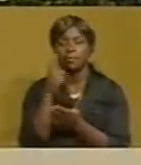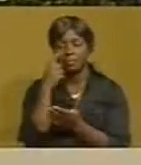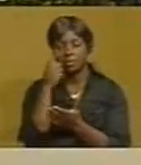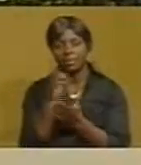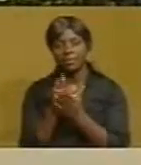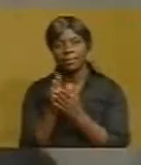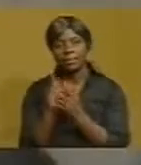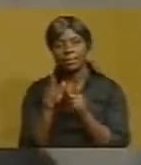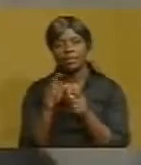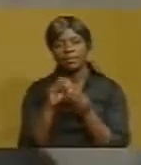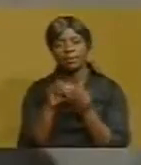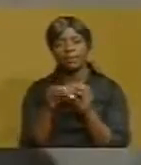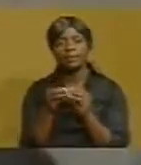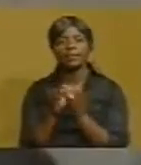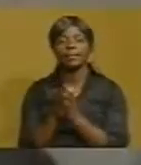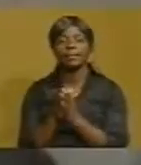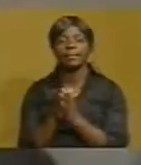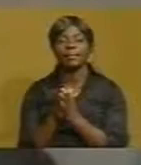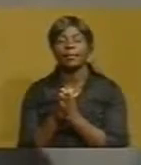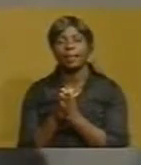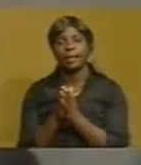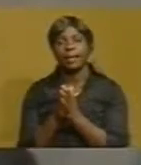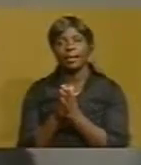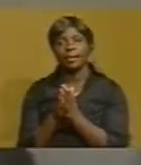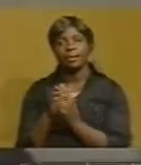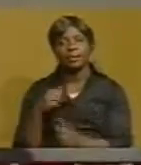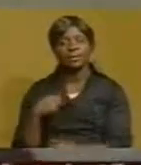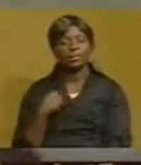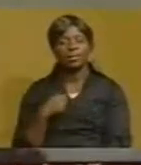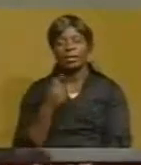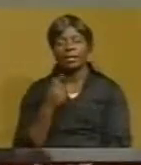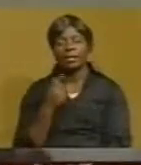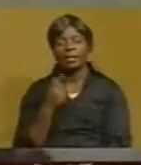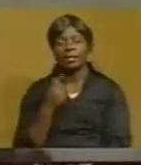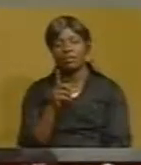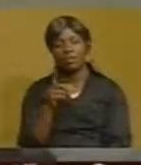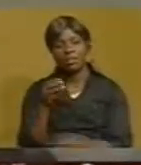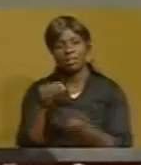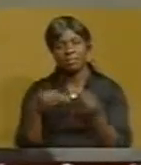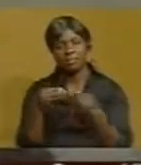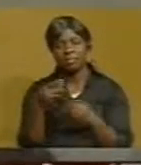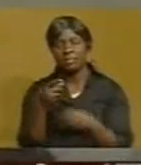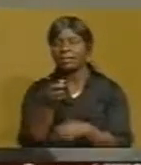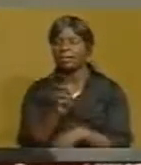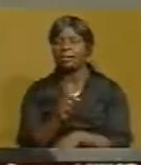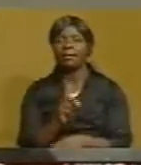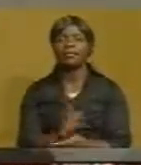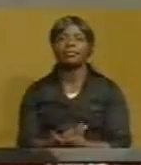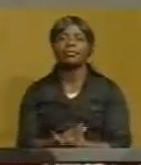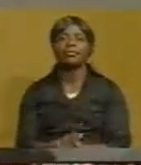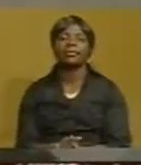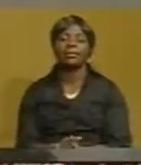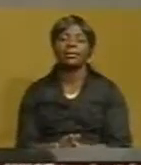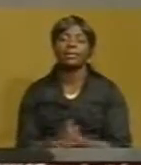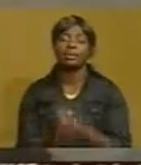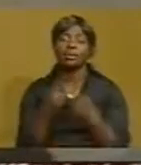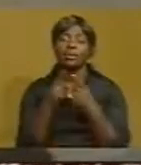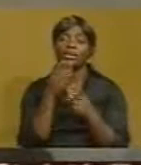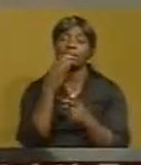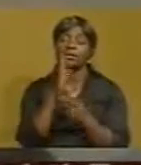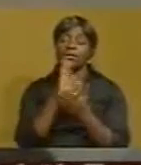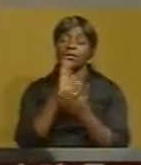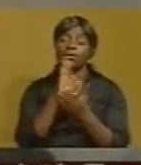Your Excellency, there is no doubt about your commitment to the private sector and your presence here today